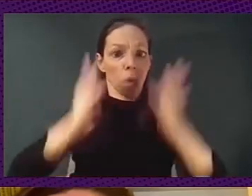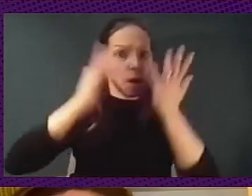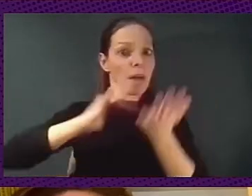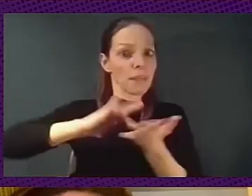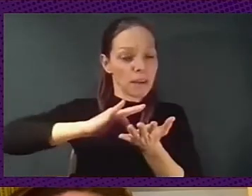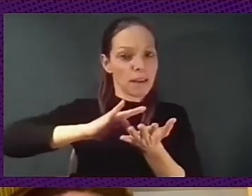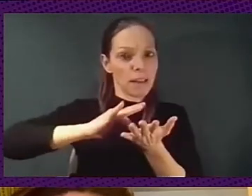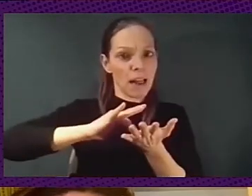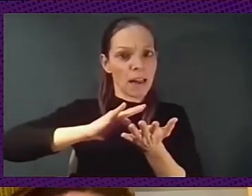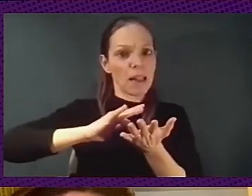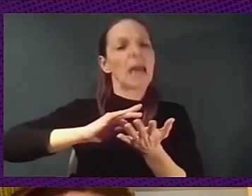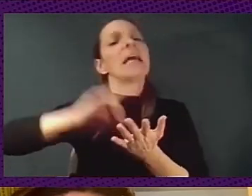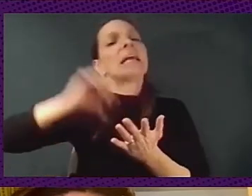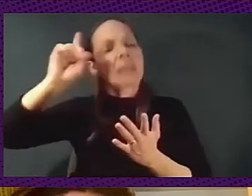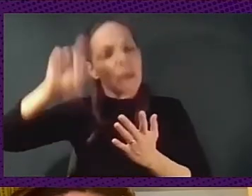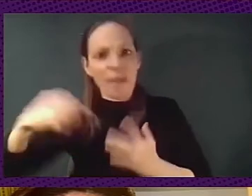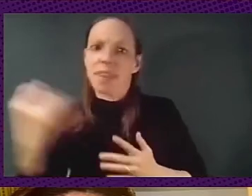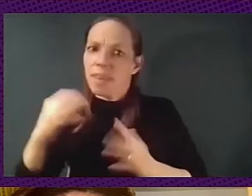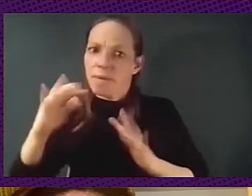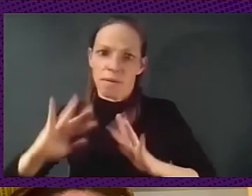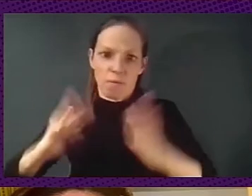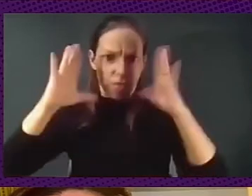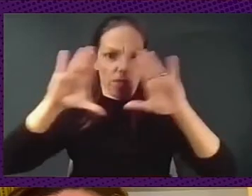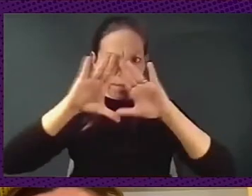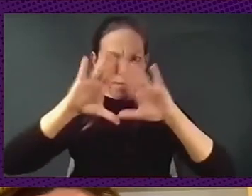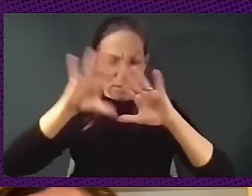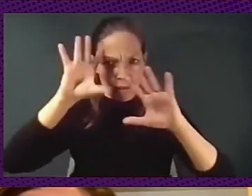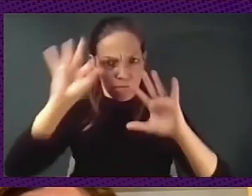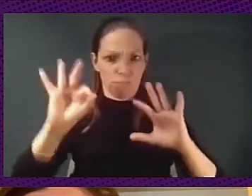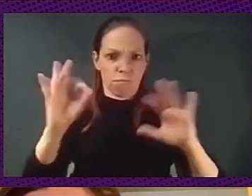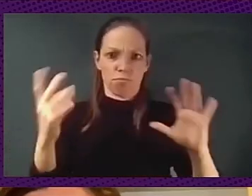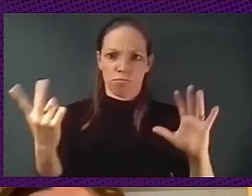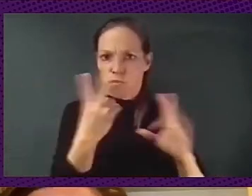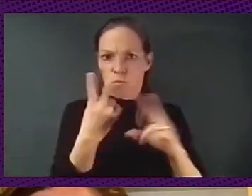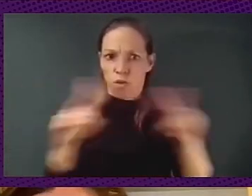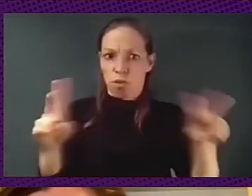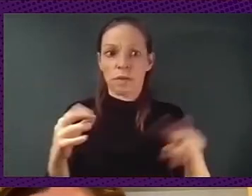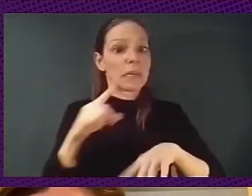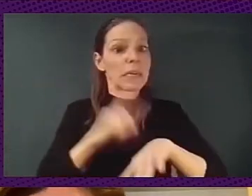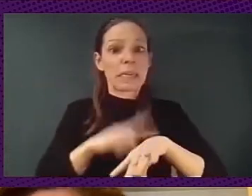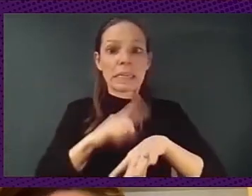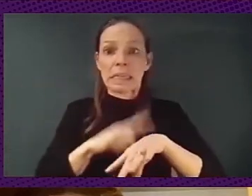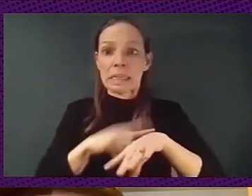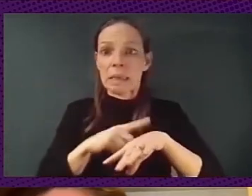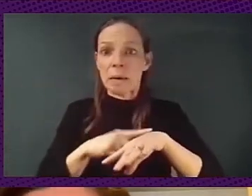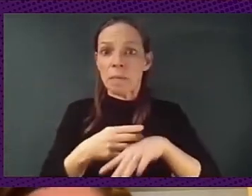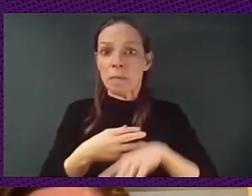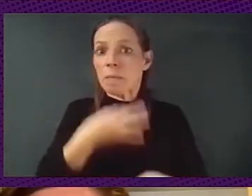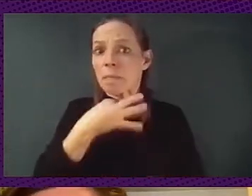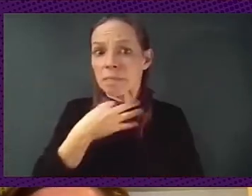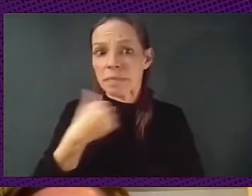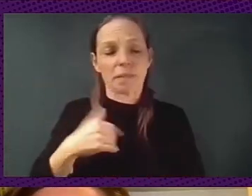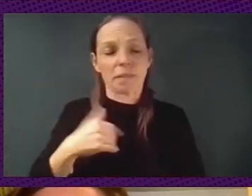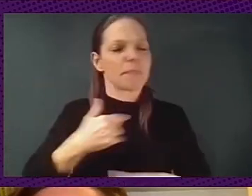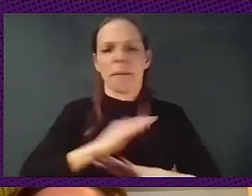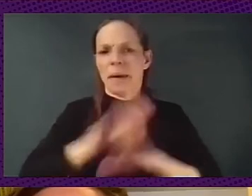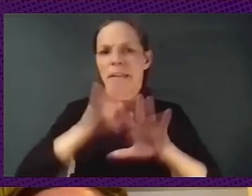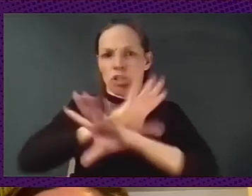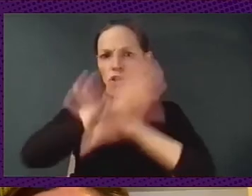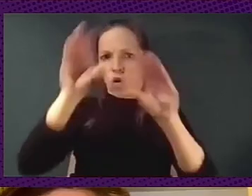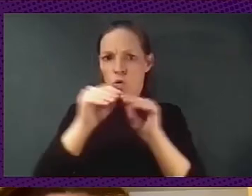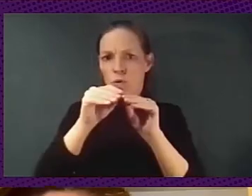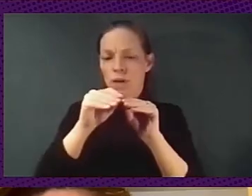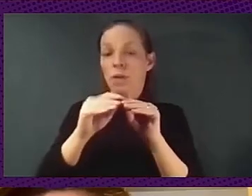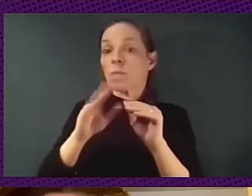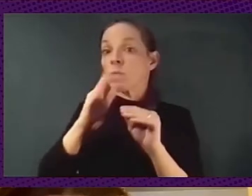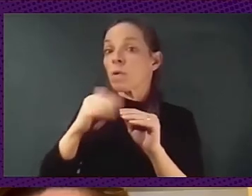So, we have, we don't have more time. And just to conclude, because you touch a very important point, we're going to finish now about